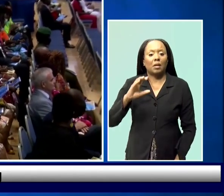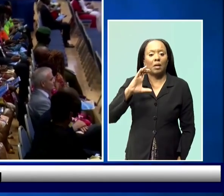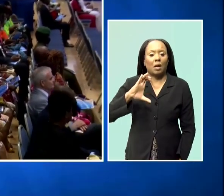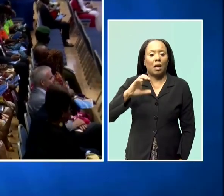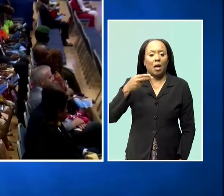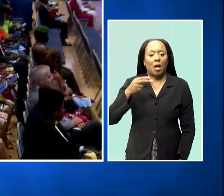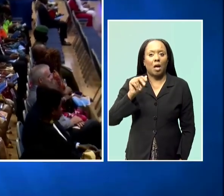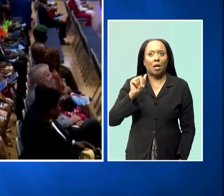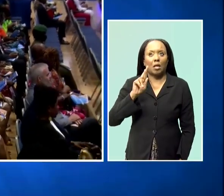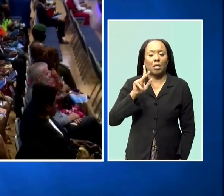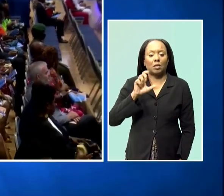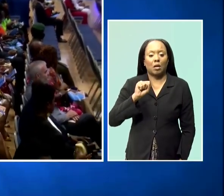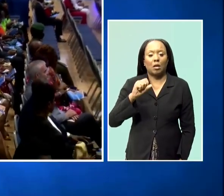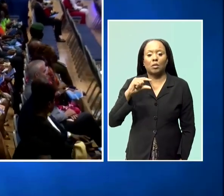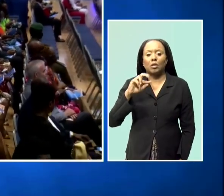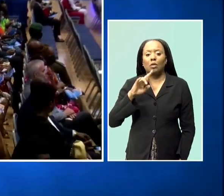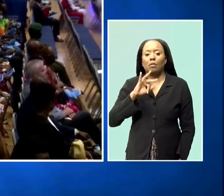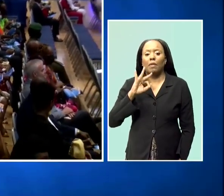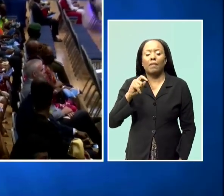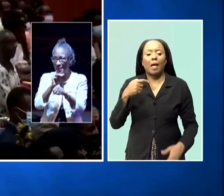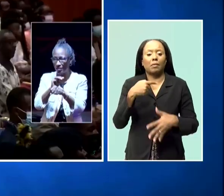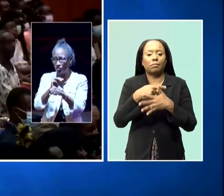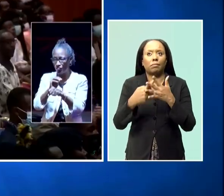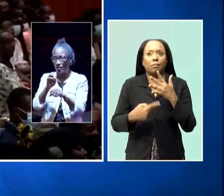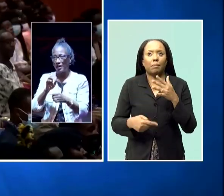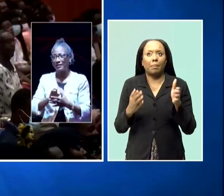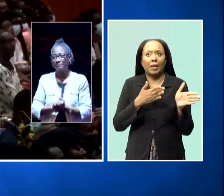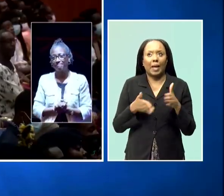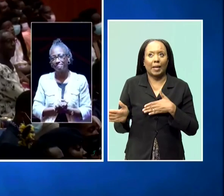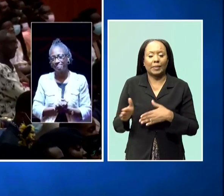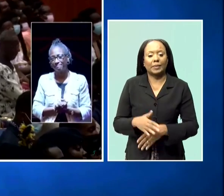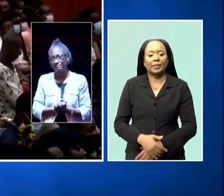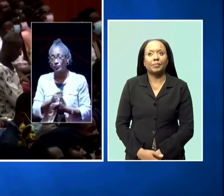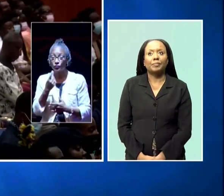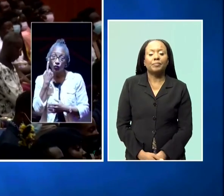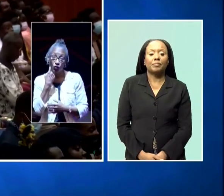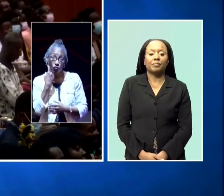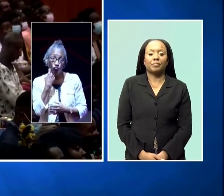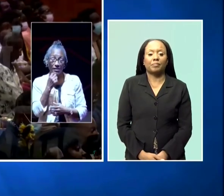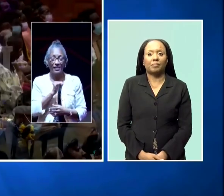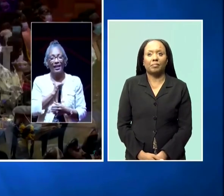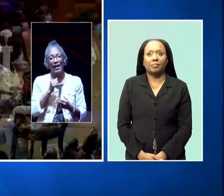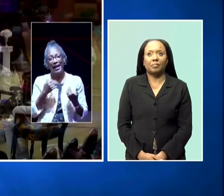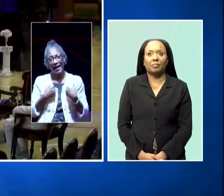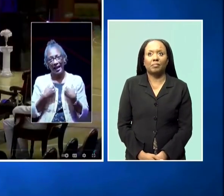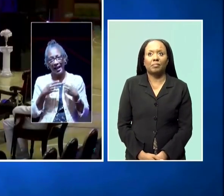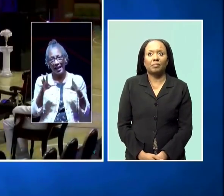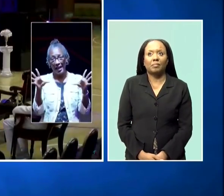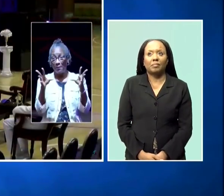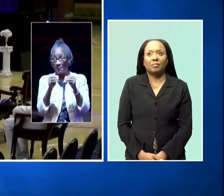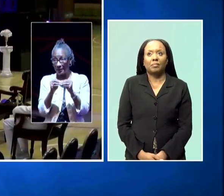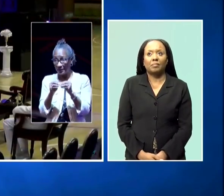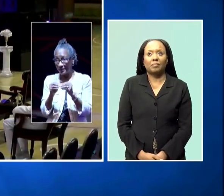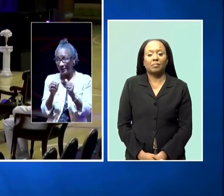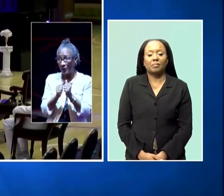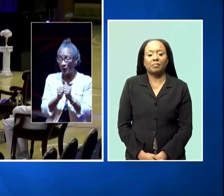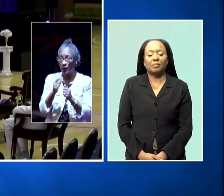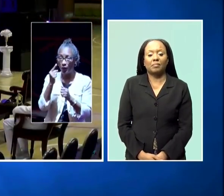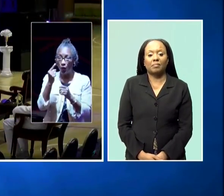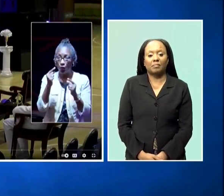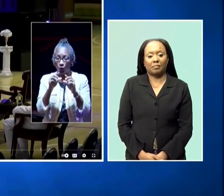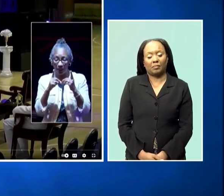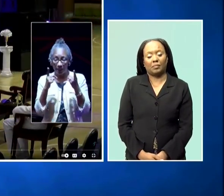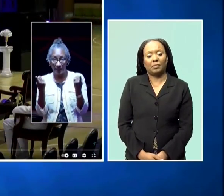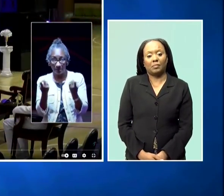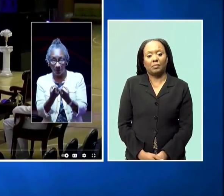major plans are in store for the work of the Youth Entrepreneurship Scheme. Recently, I had a meeting with one of my departments and the